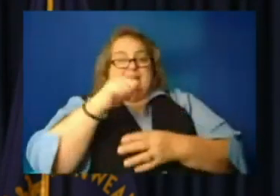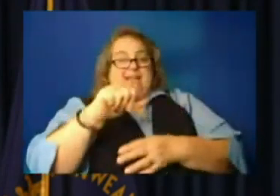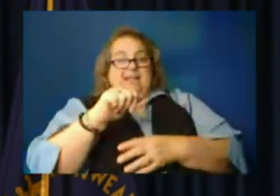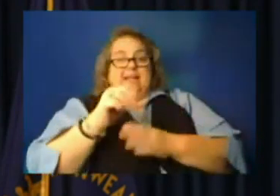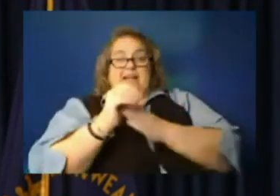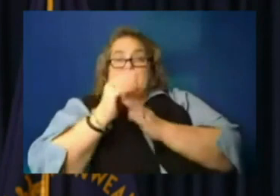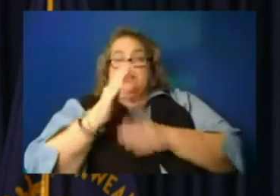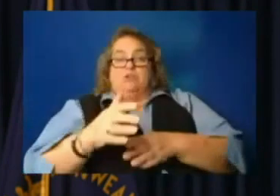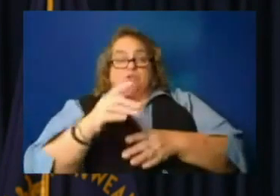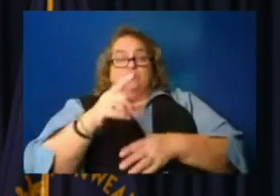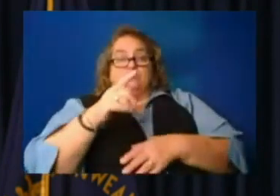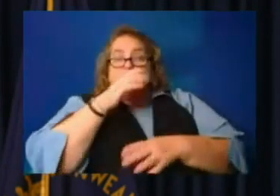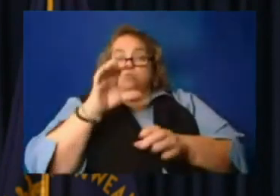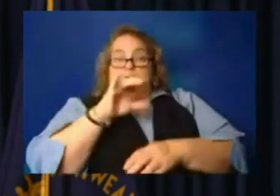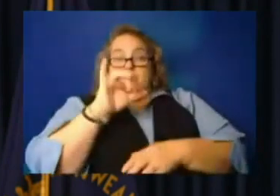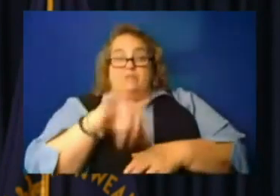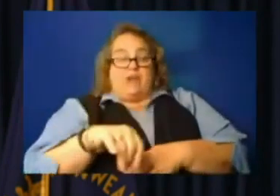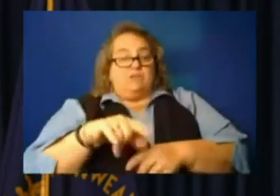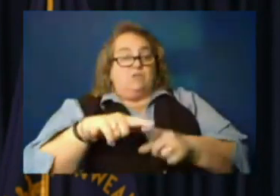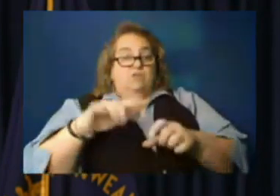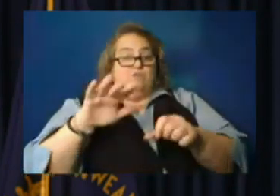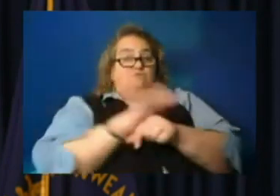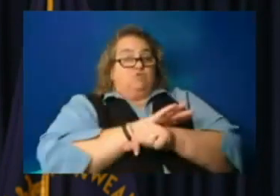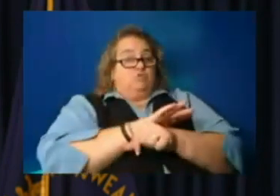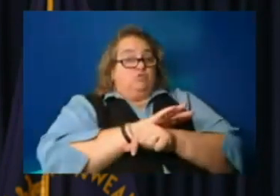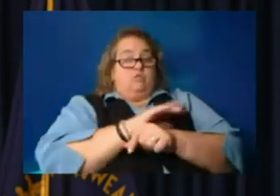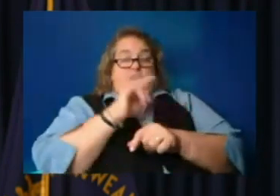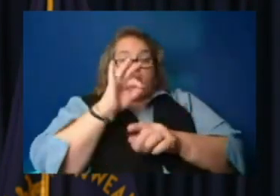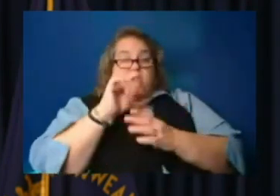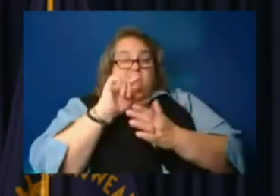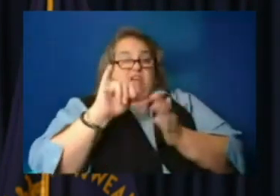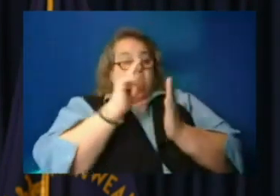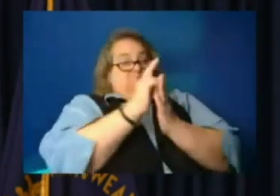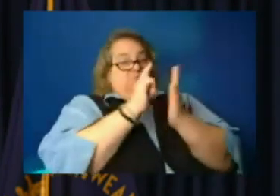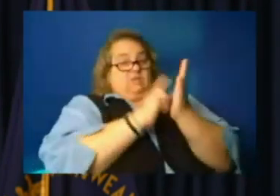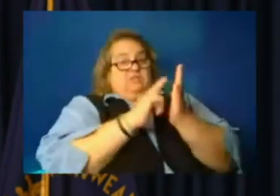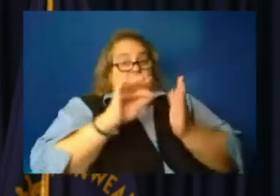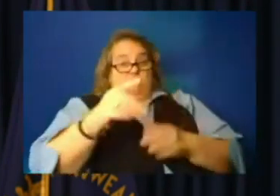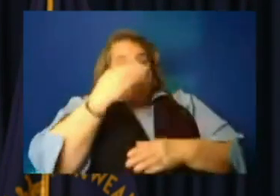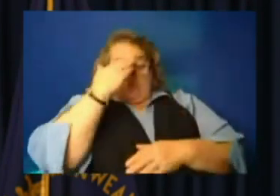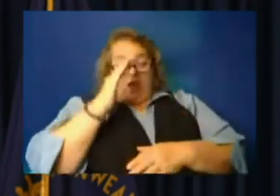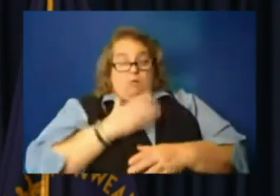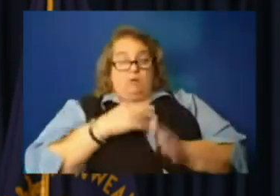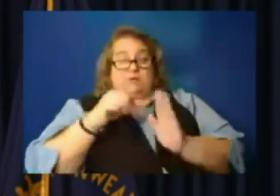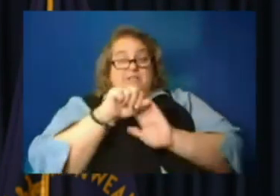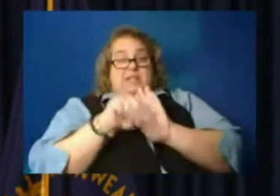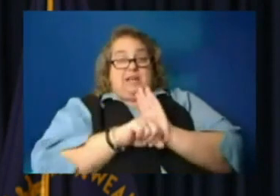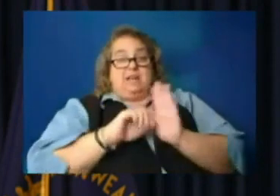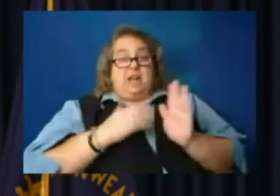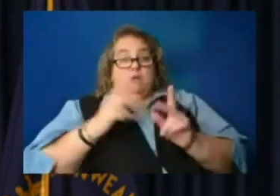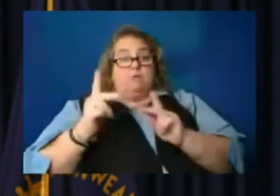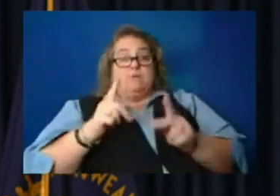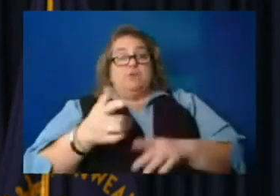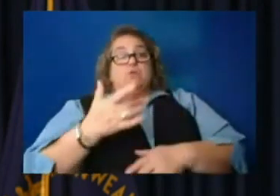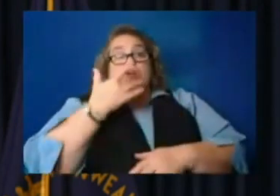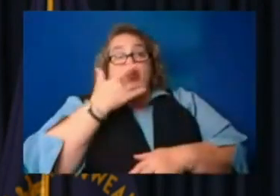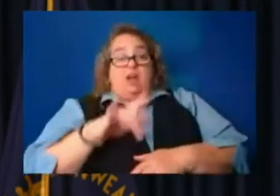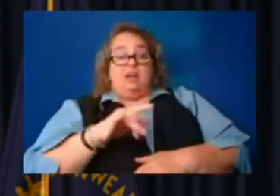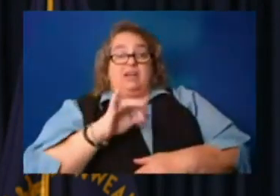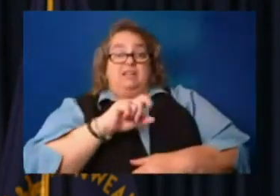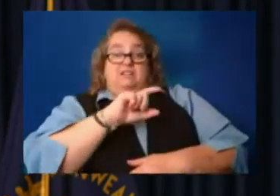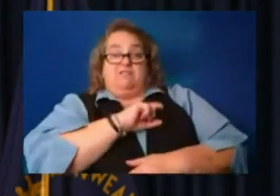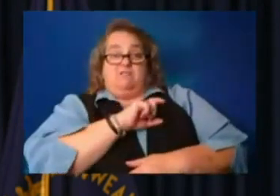listen, if if if you know our state and our folks, maybe you're lucky if it's the law enforcement that finds you